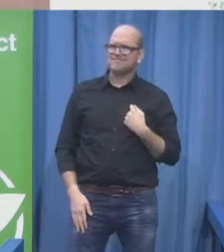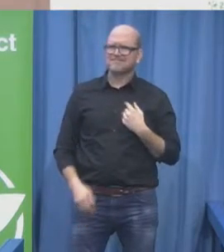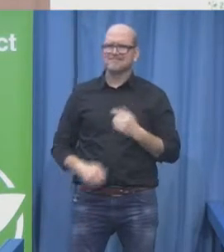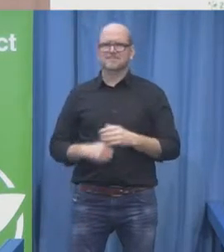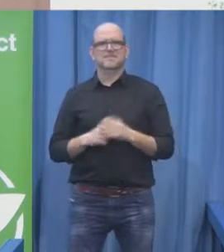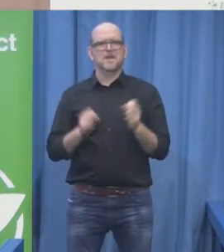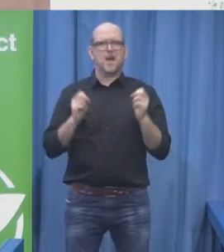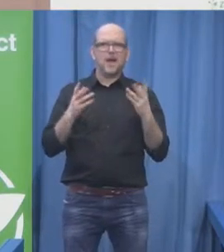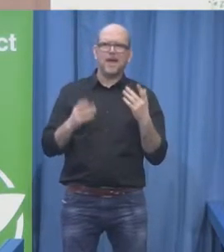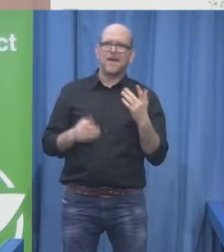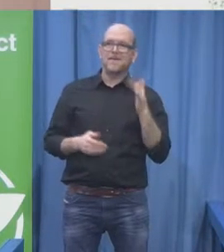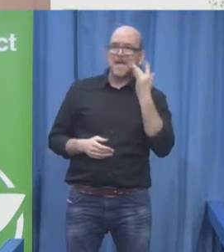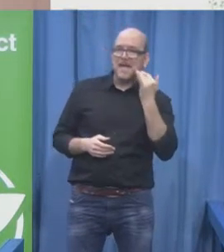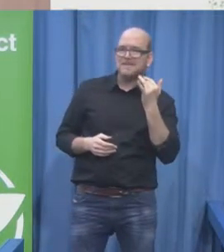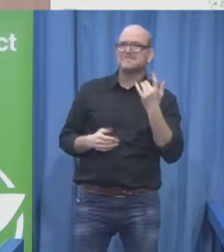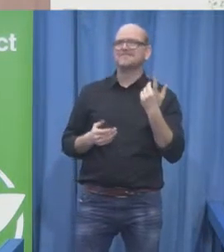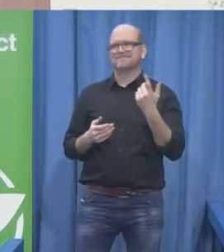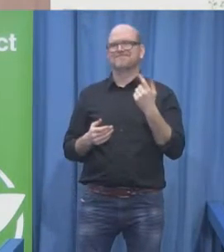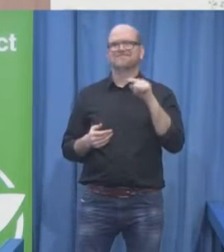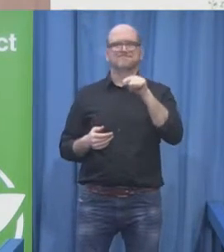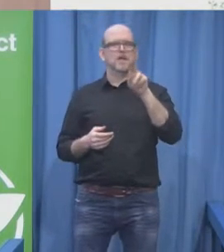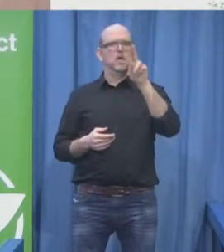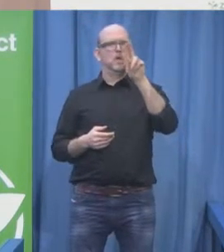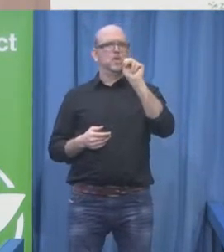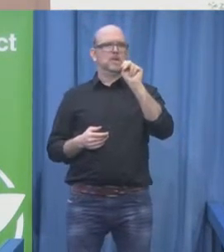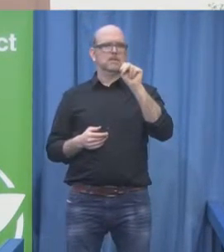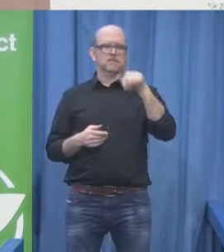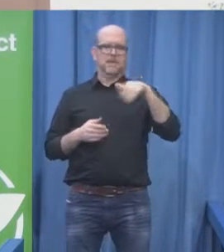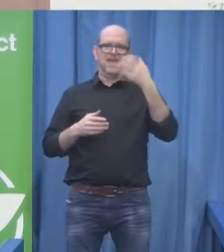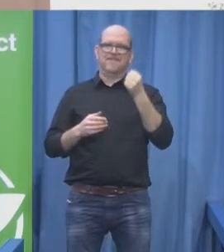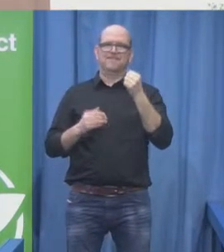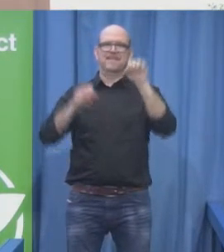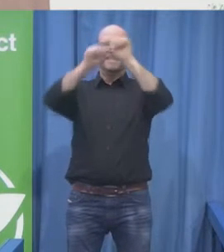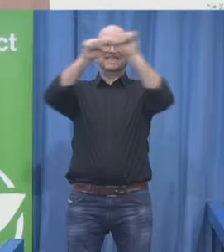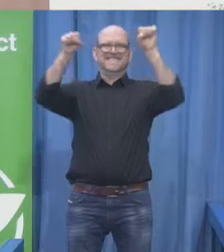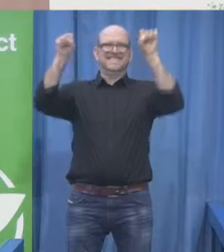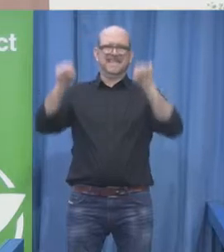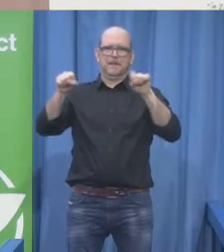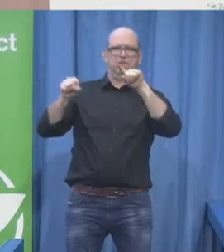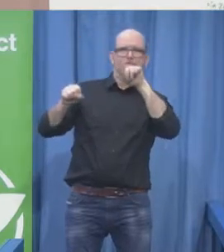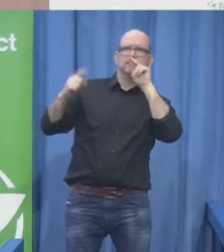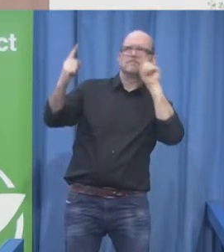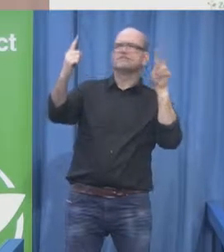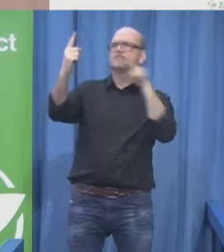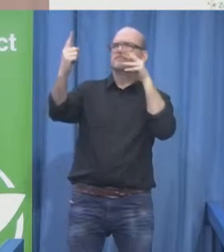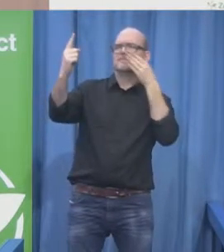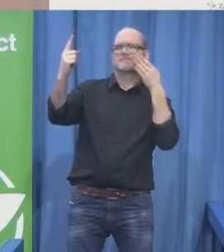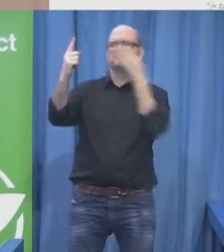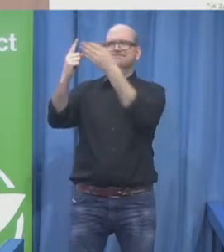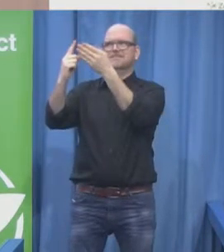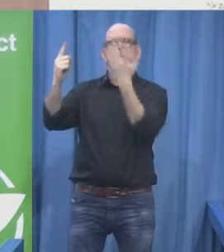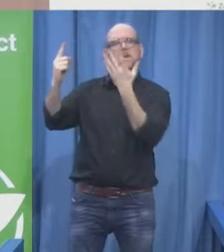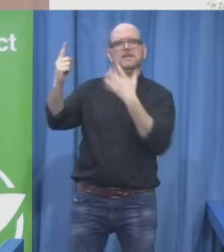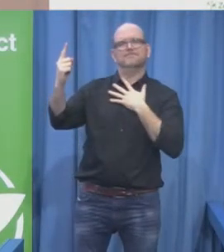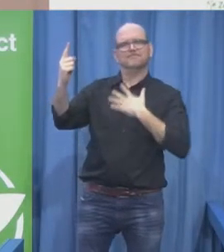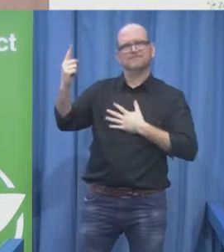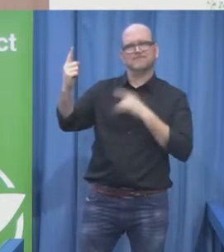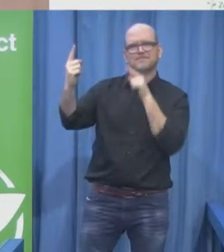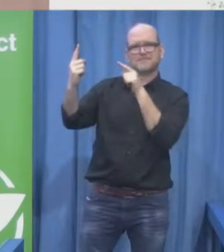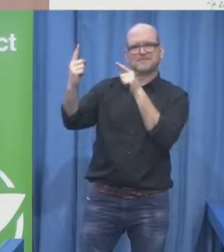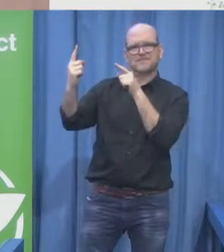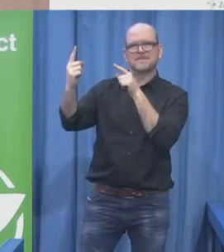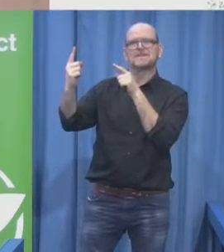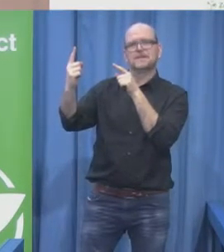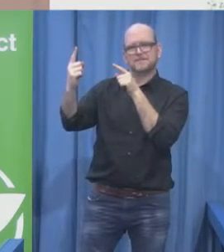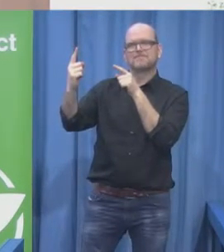United Nations system. And the mandates we have are to eradicate poverty, to promote employment